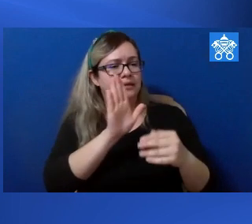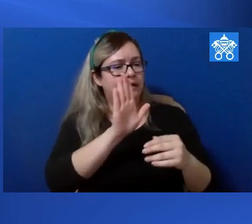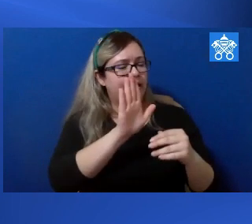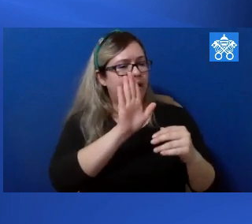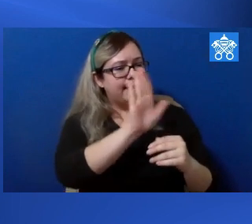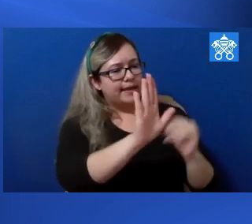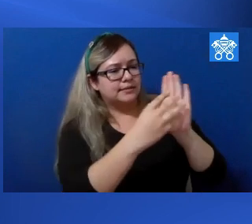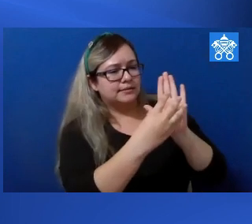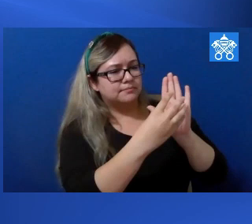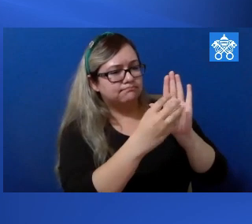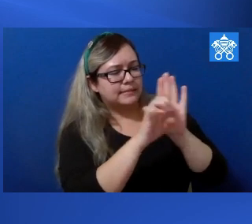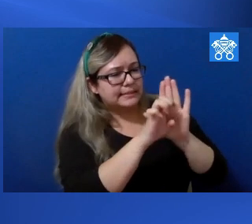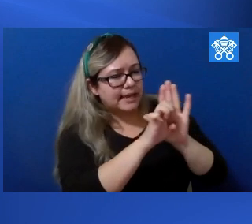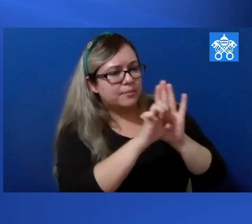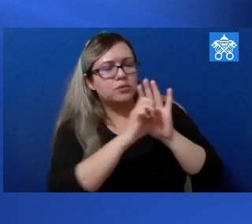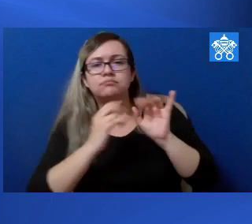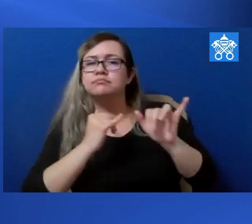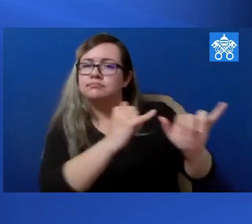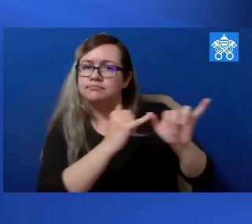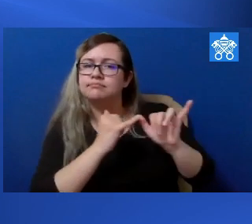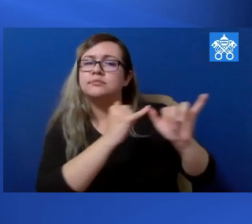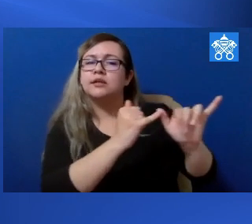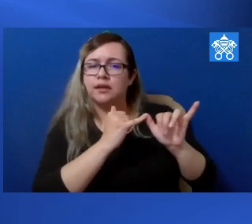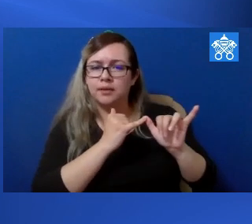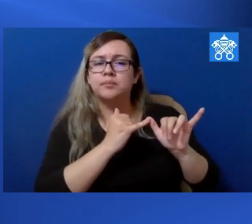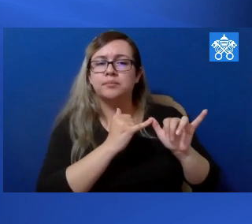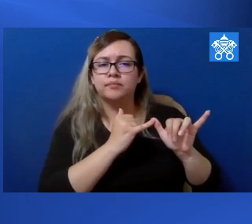he did, who passed through the narrow door of the cross.